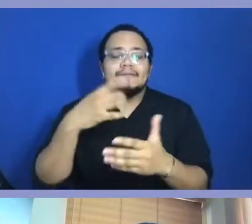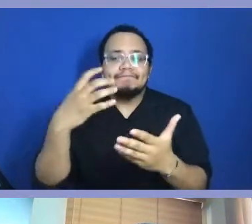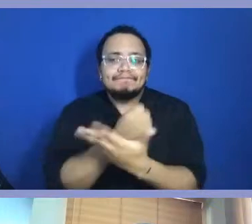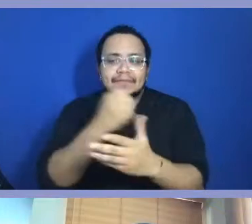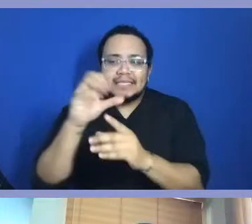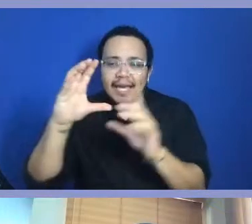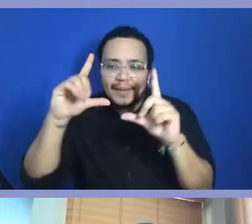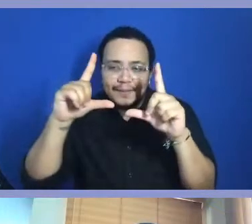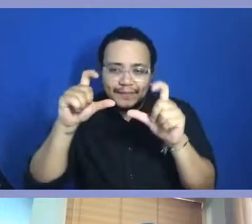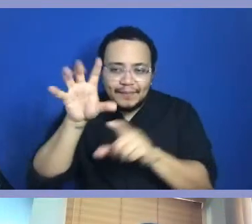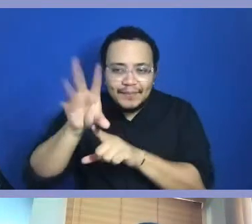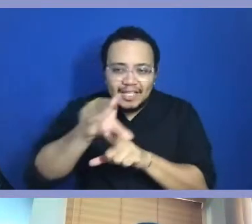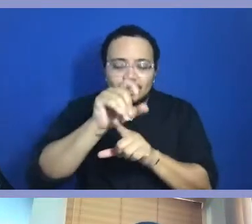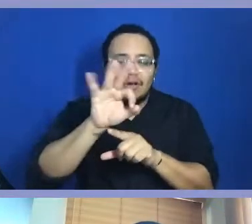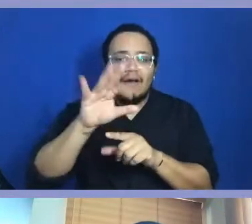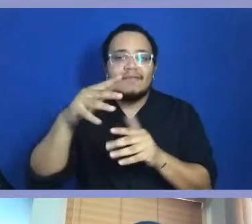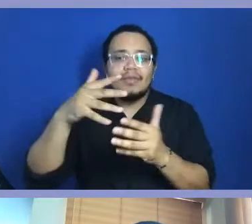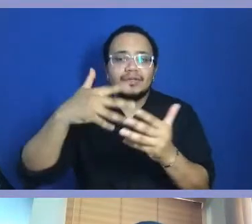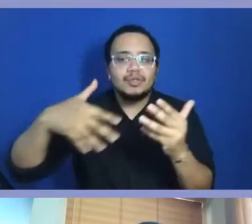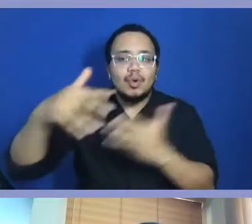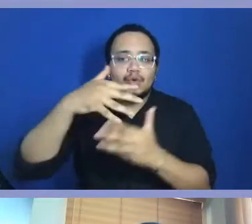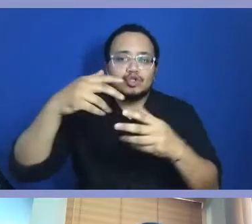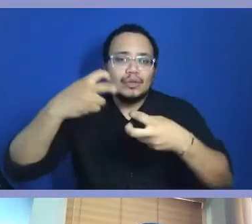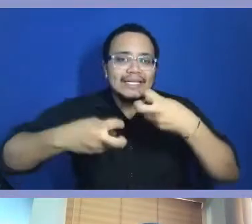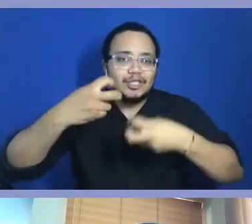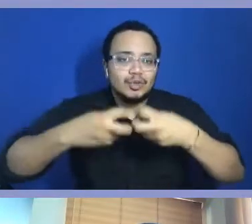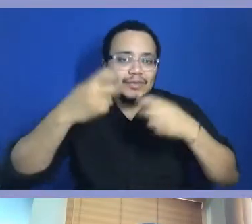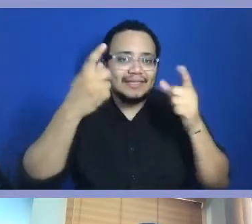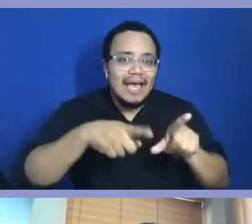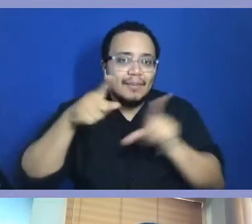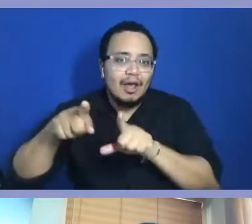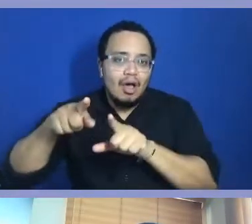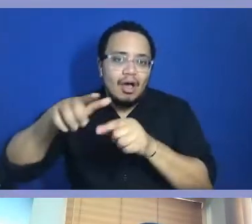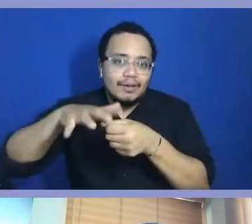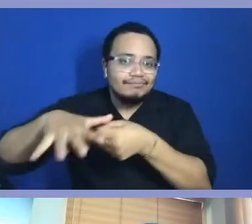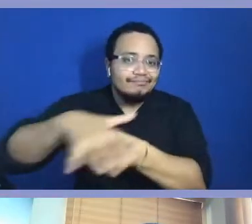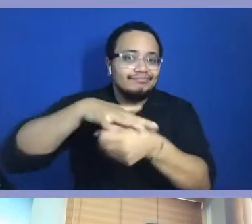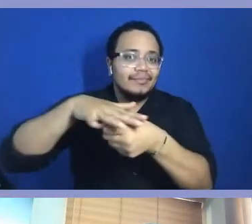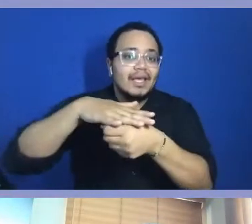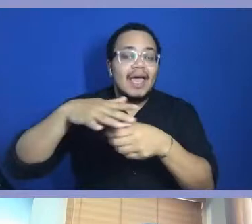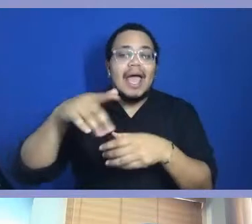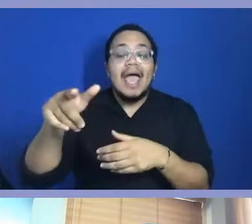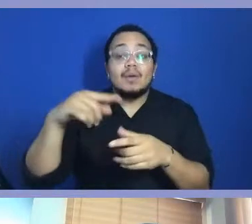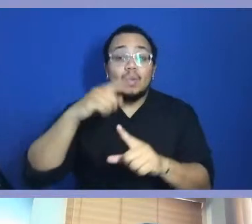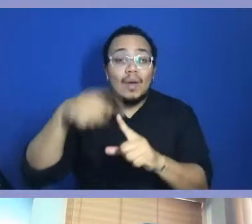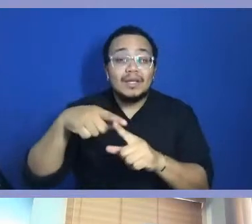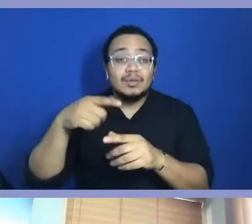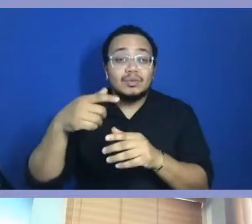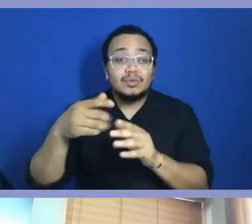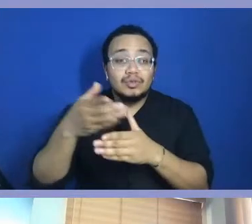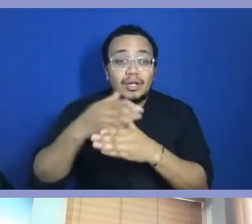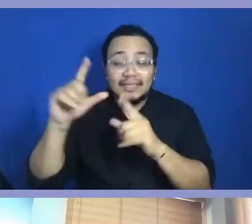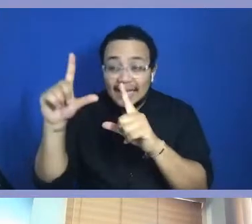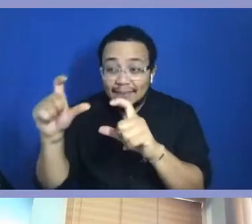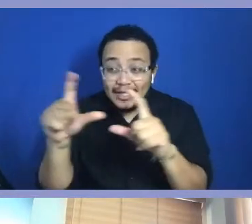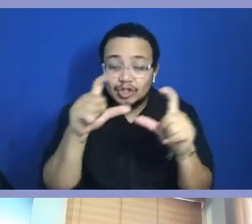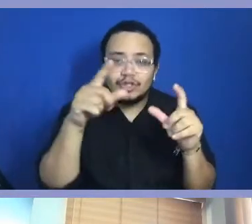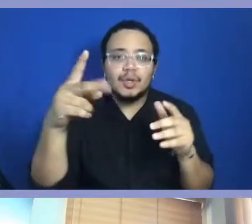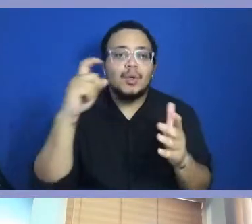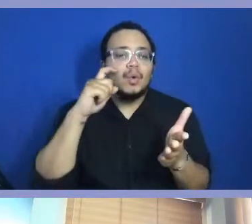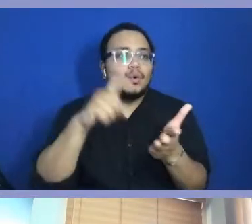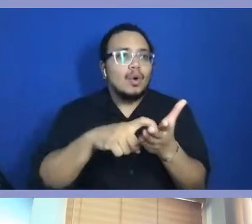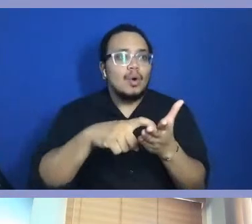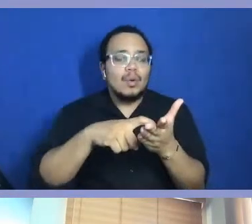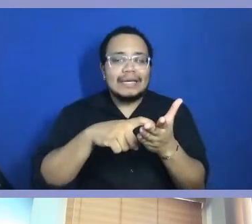find out it ain't just happening to you. It's happening all across this town as they try to take DC back the way they'd like